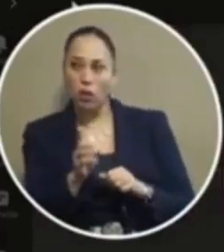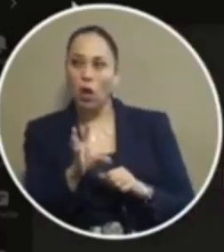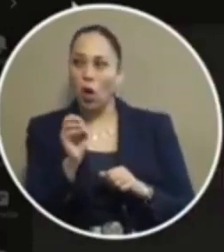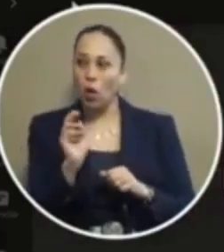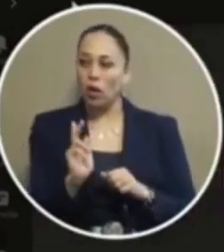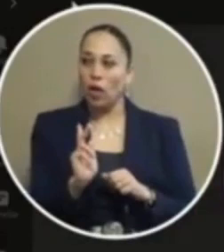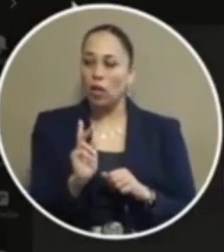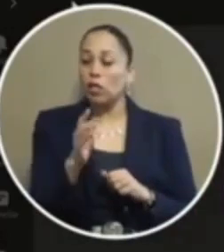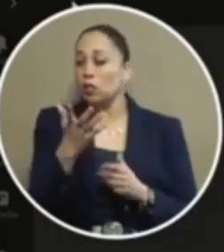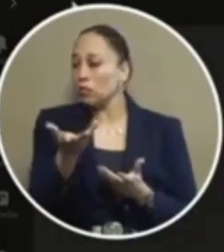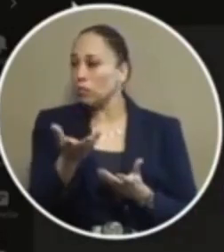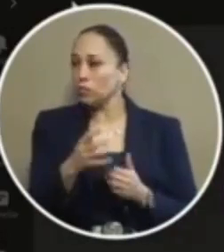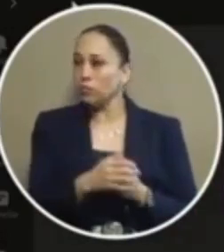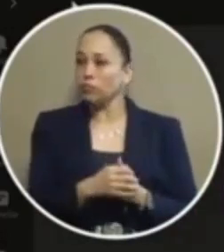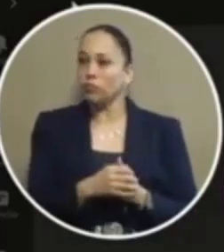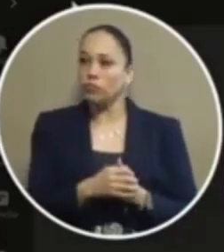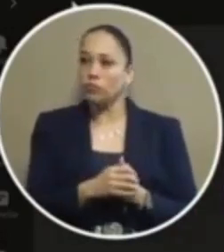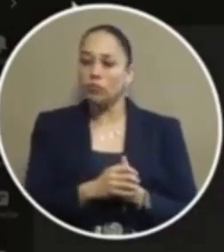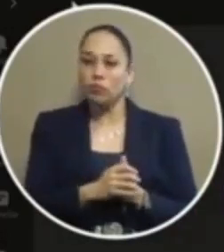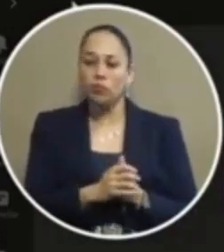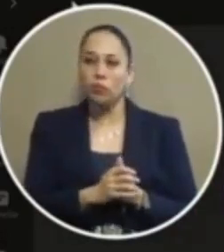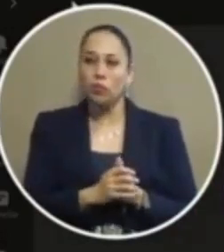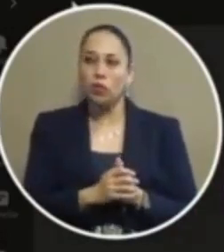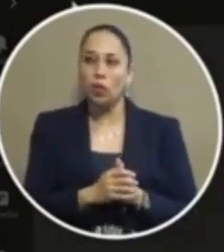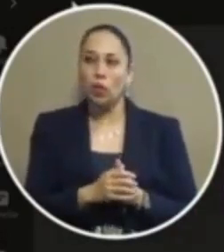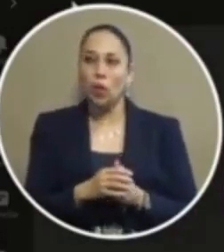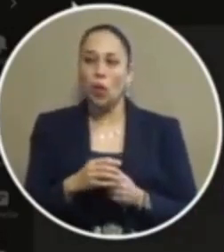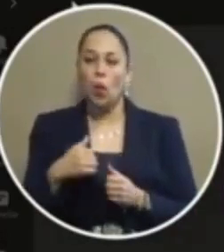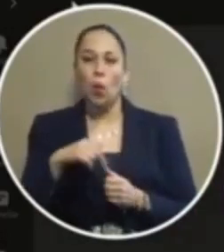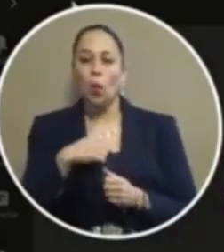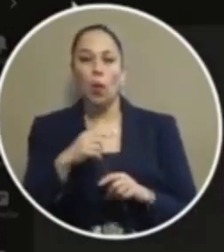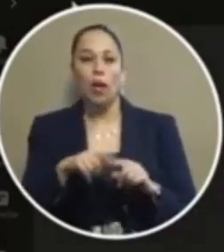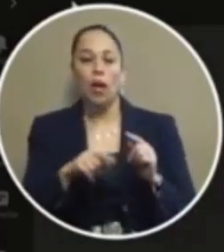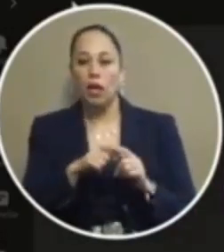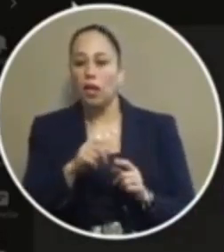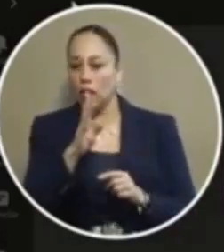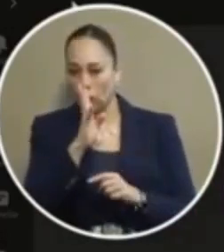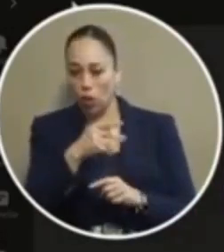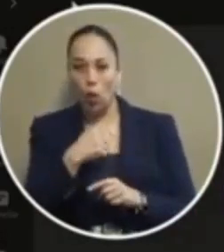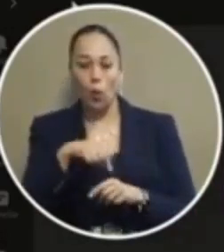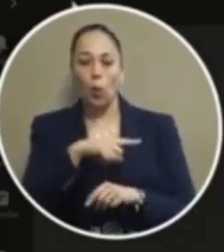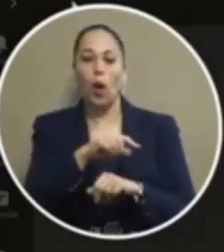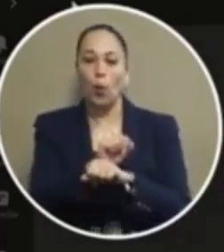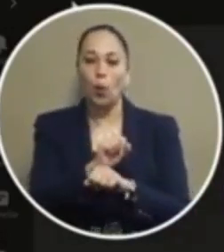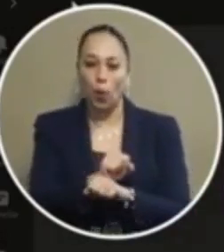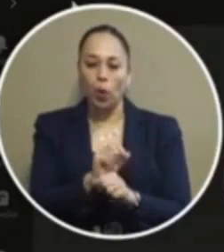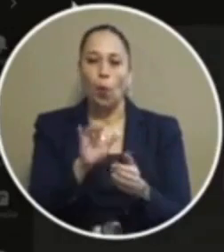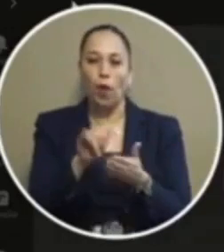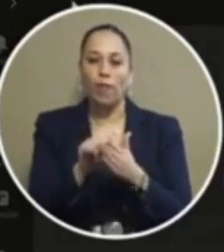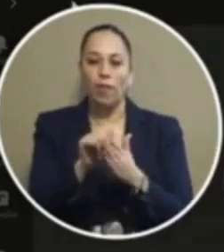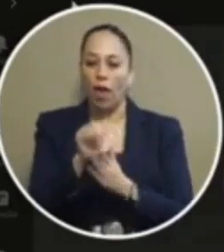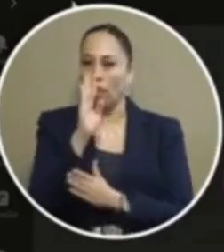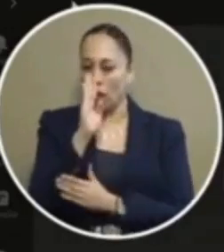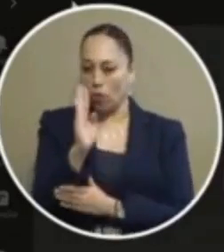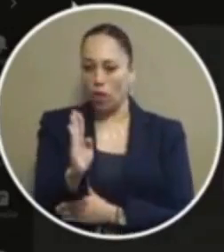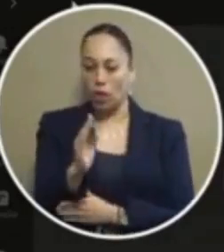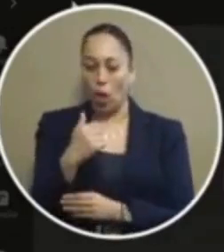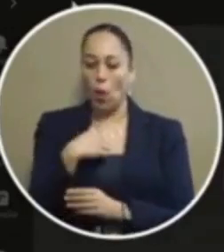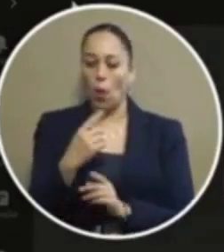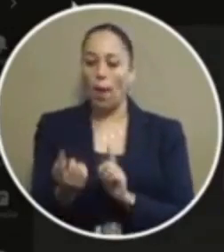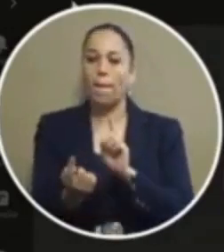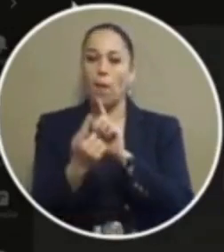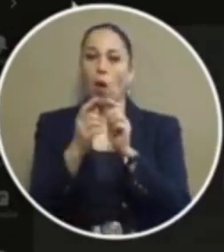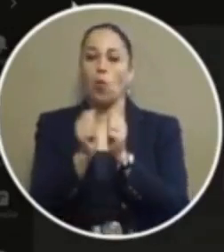okay so we weren't ignoring that directive we felt that we were working within the directive um we met with the